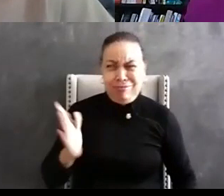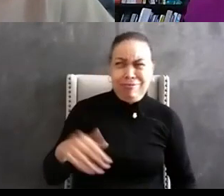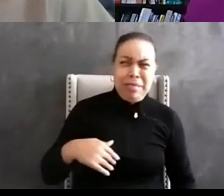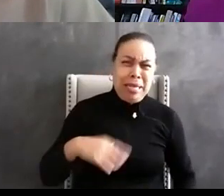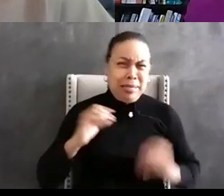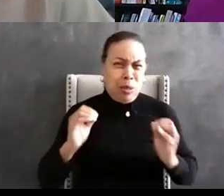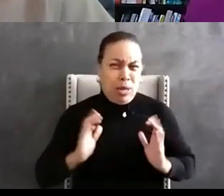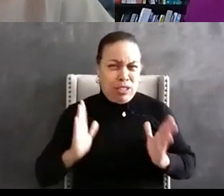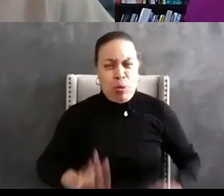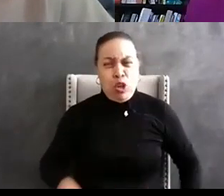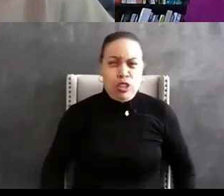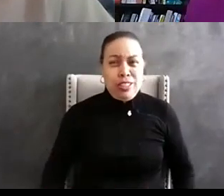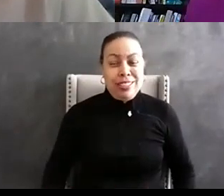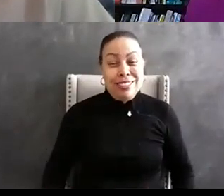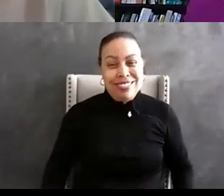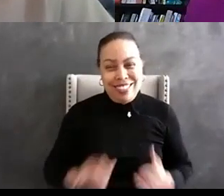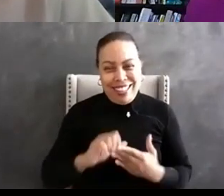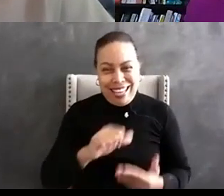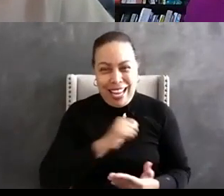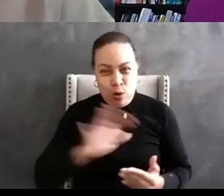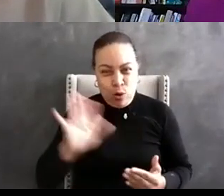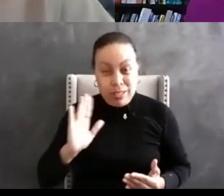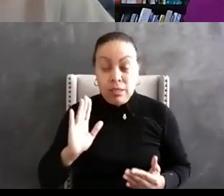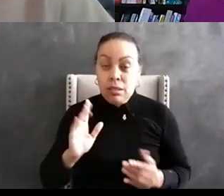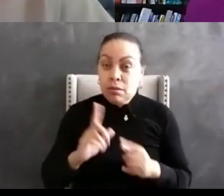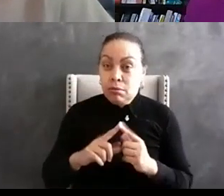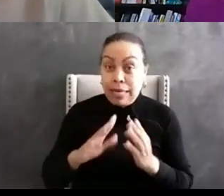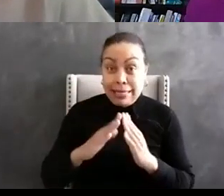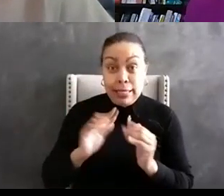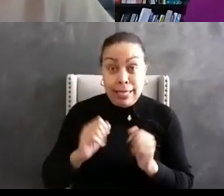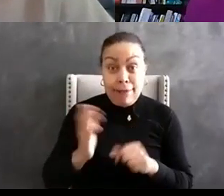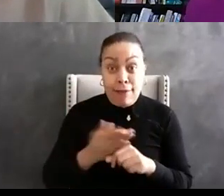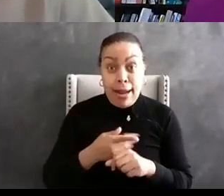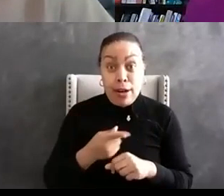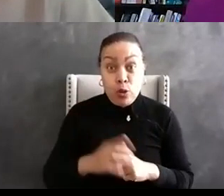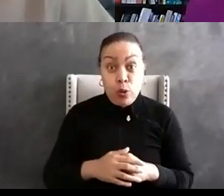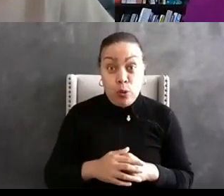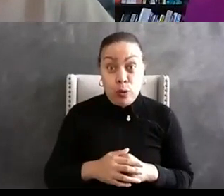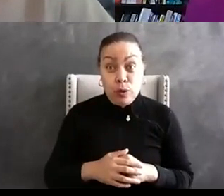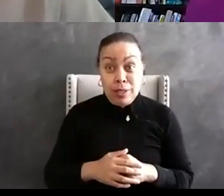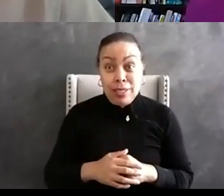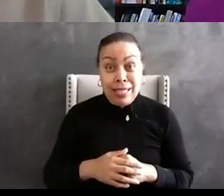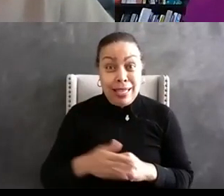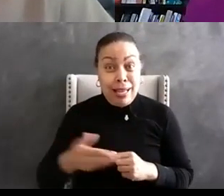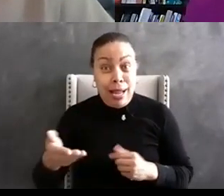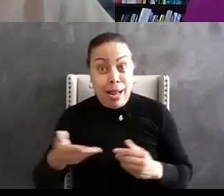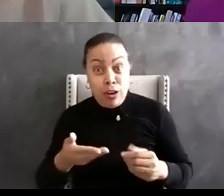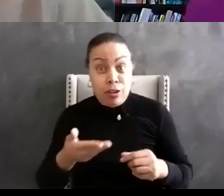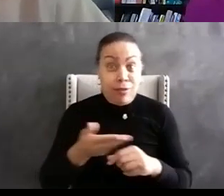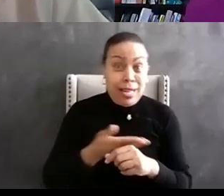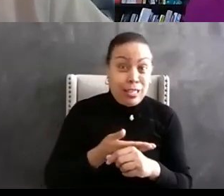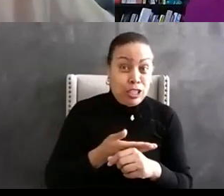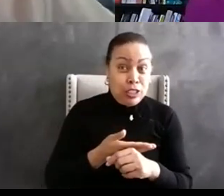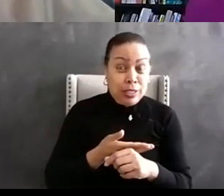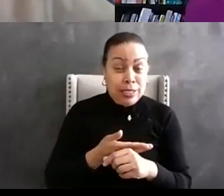well if the city could fire you um and my agency had that opportunity uh with us um it would